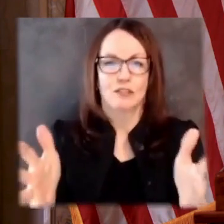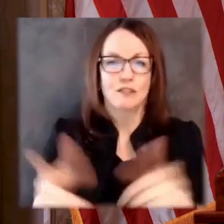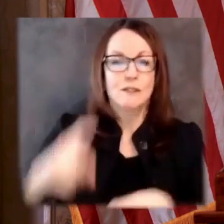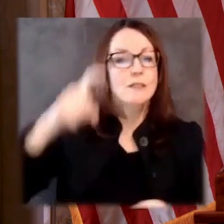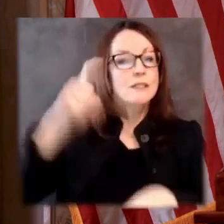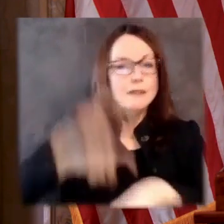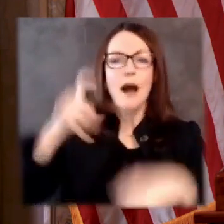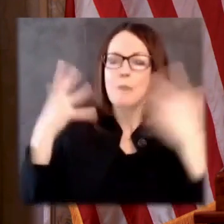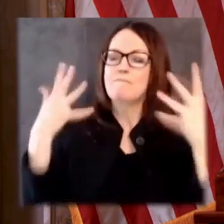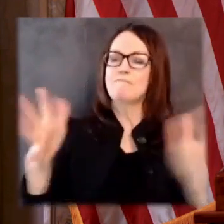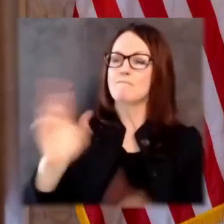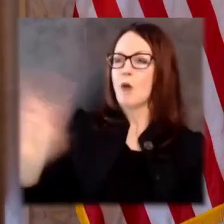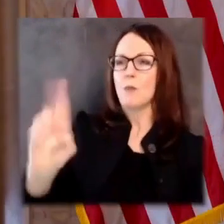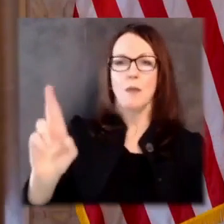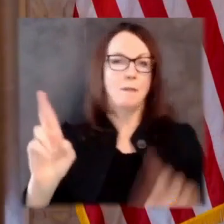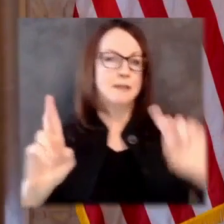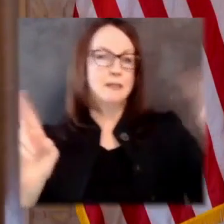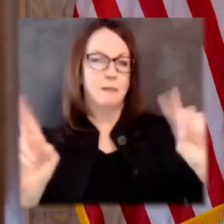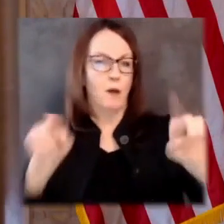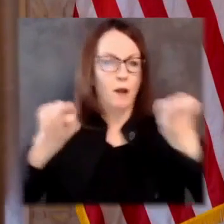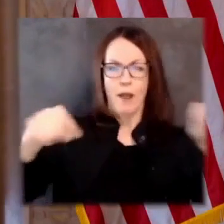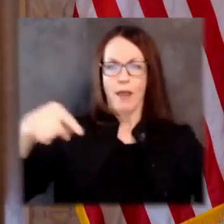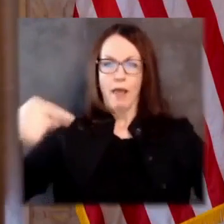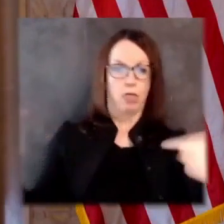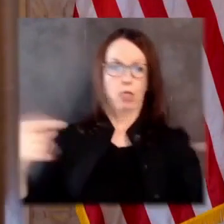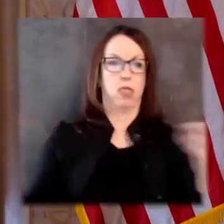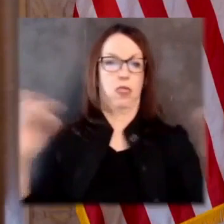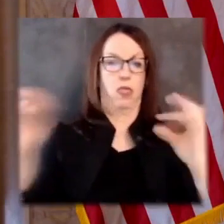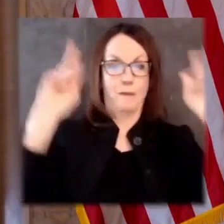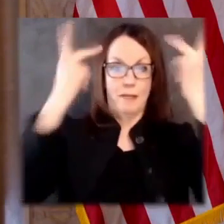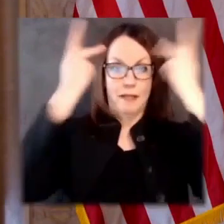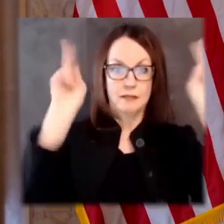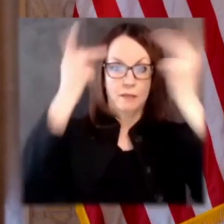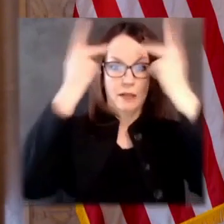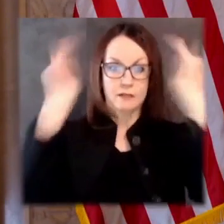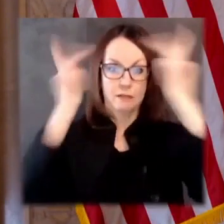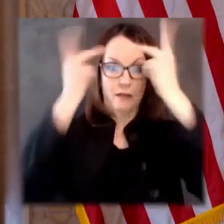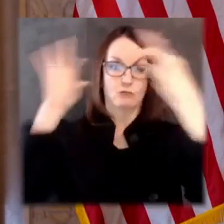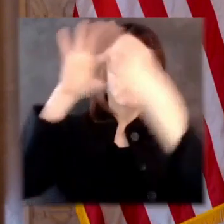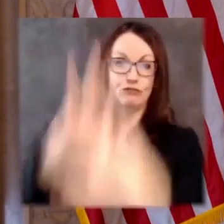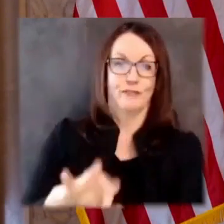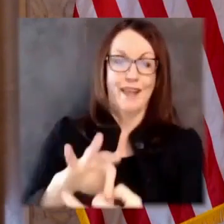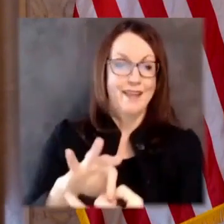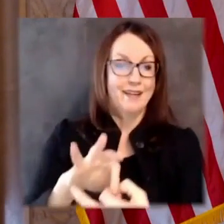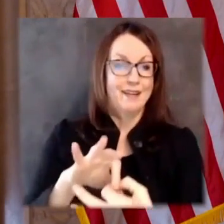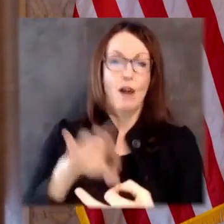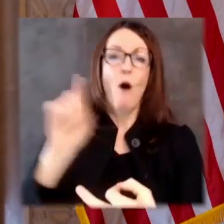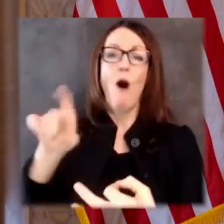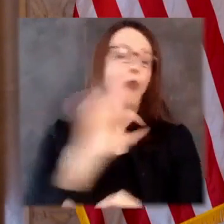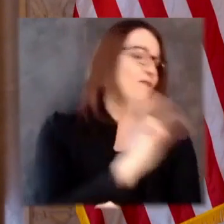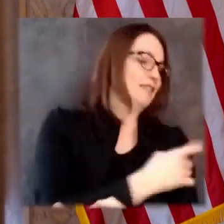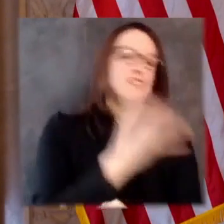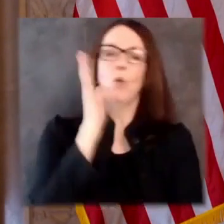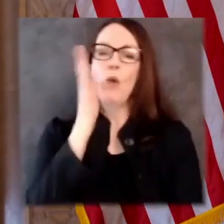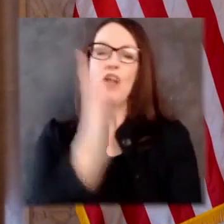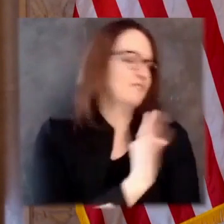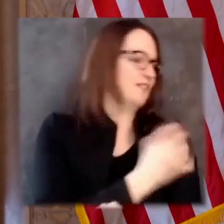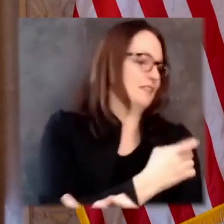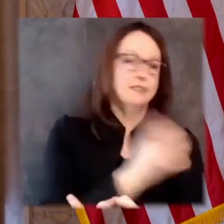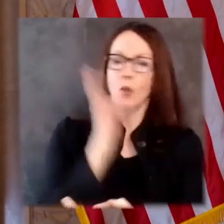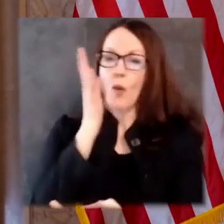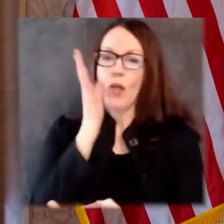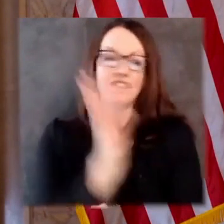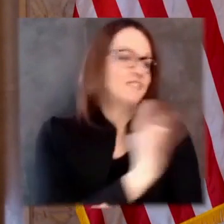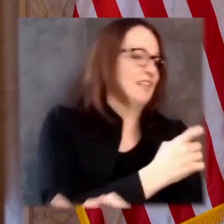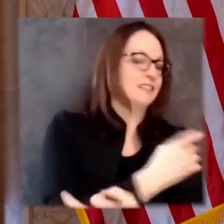are to blame. The fact of the matter is, is that previous administrations and more than a decade's worth of legislators